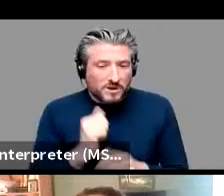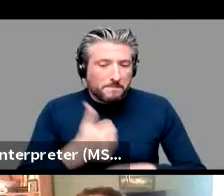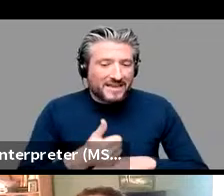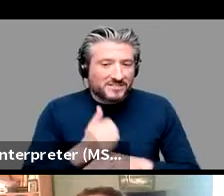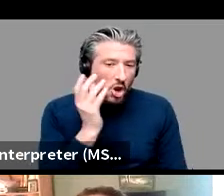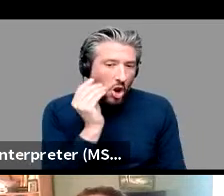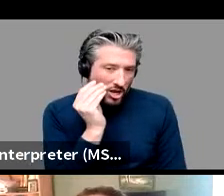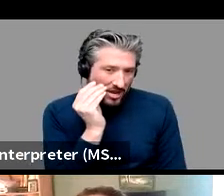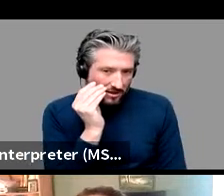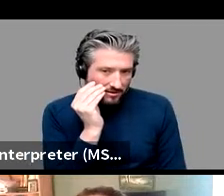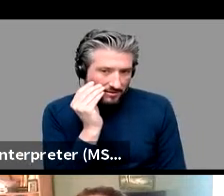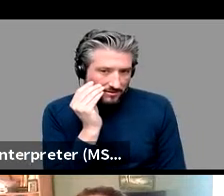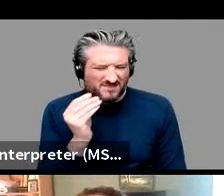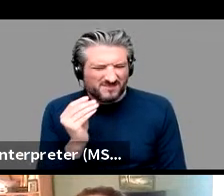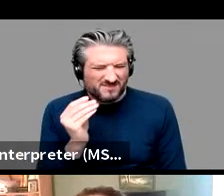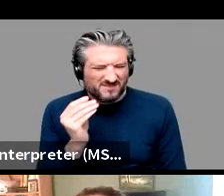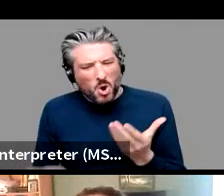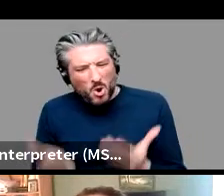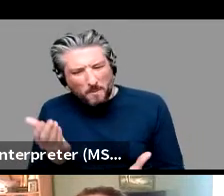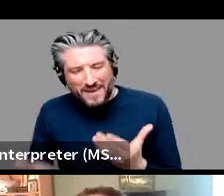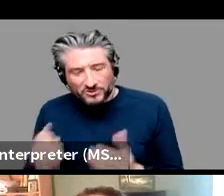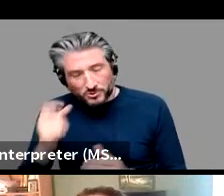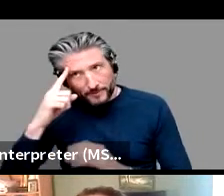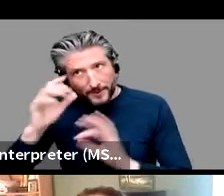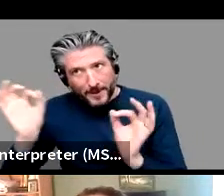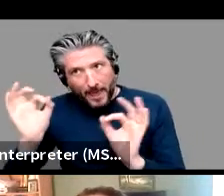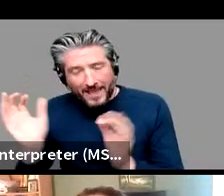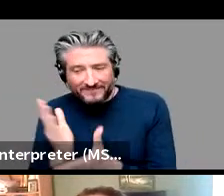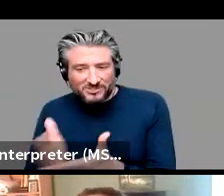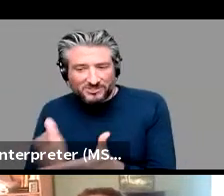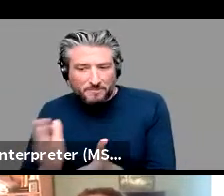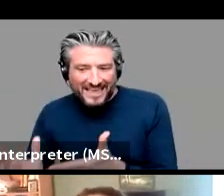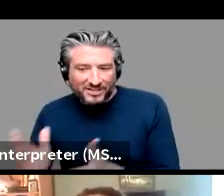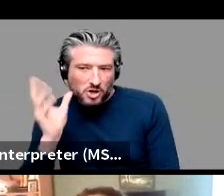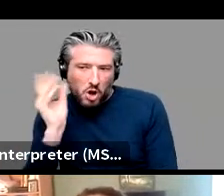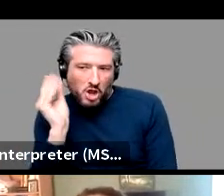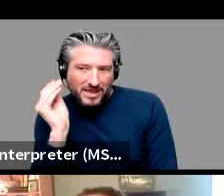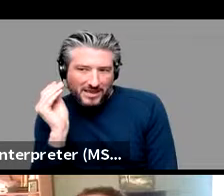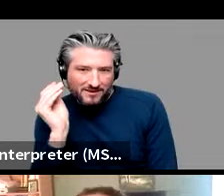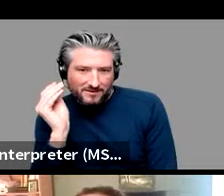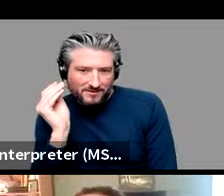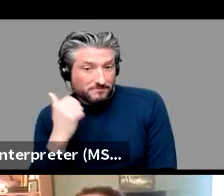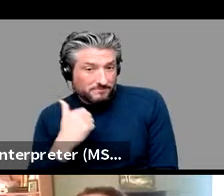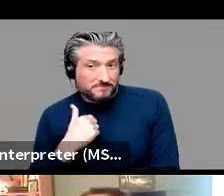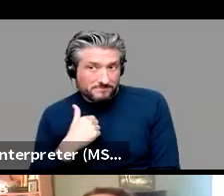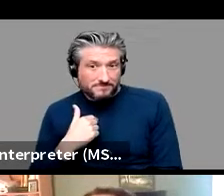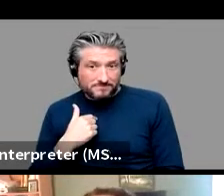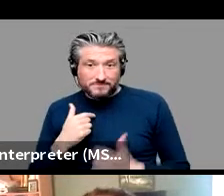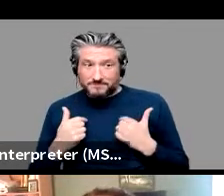naive discrimination learning because that's where kind of our interests were sitting uh